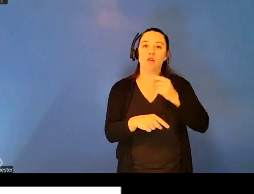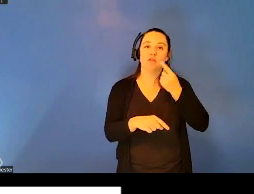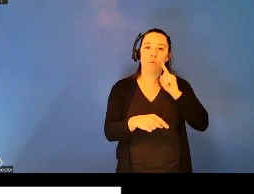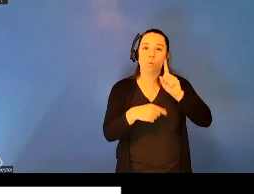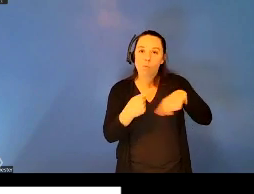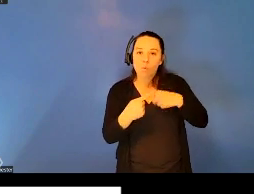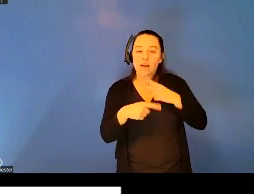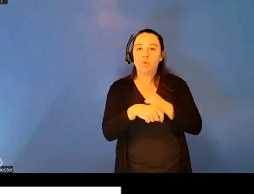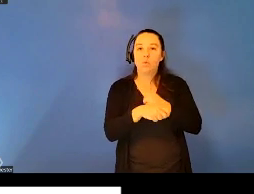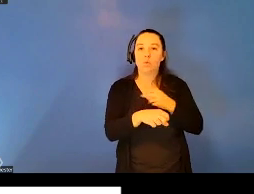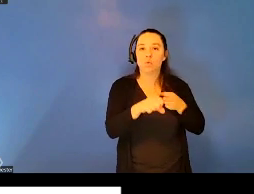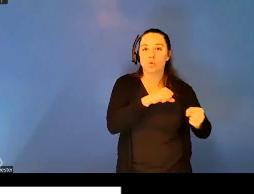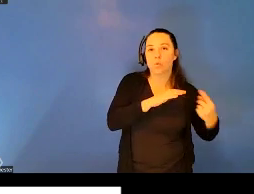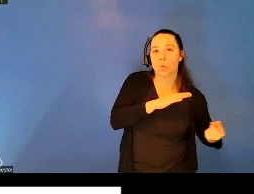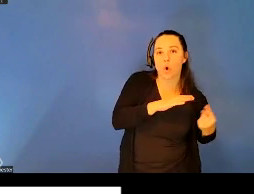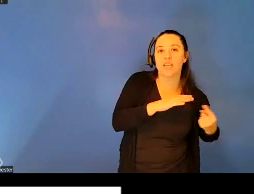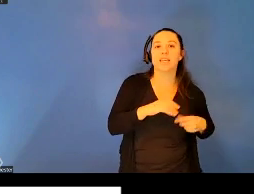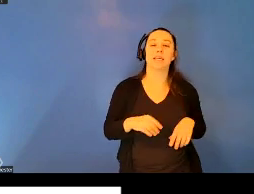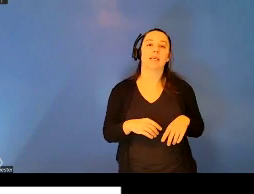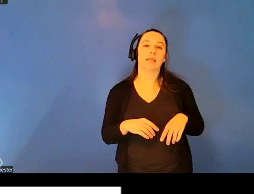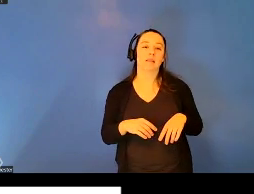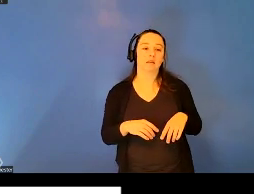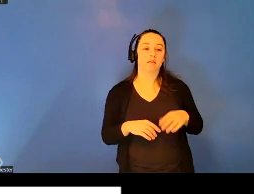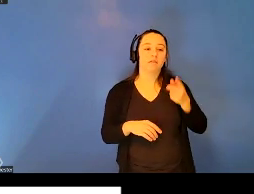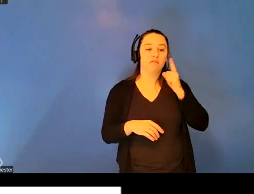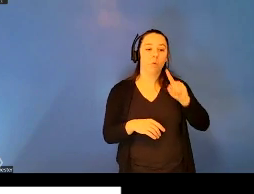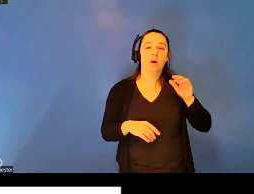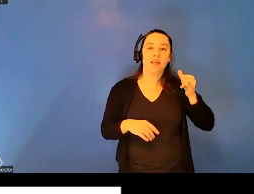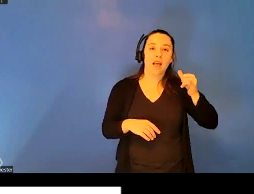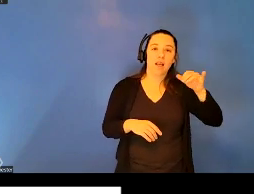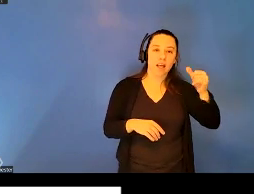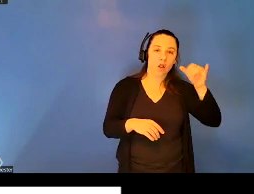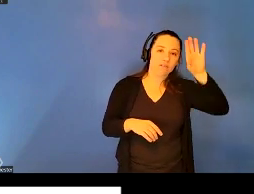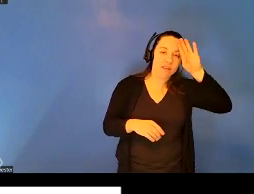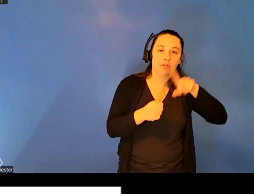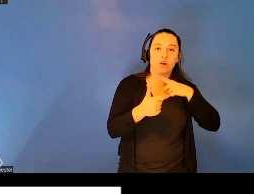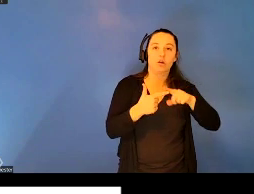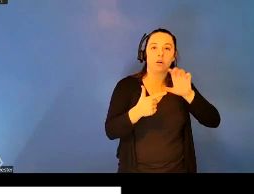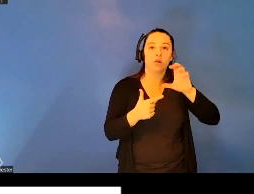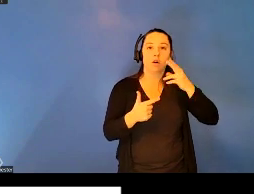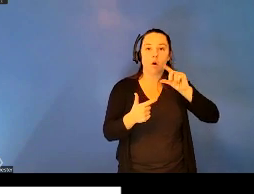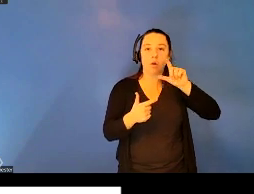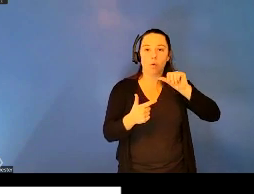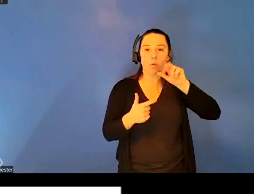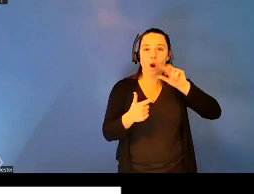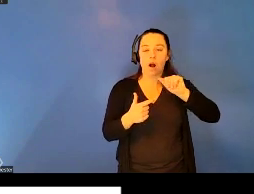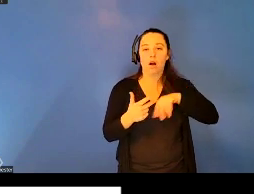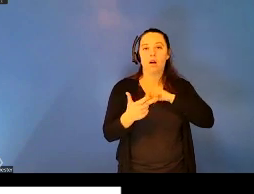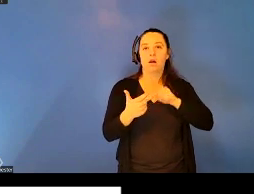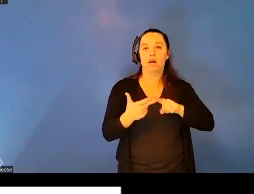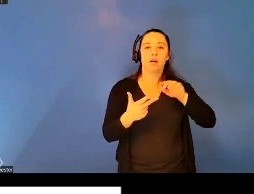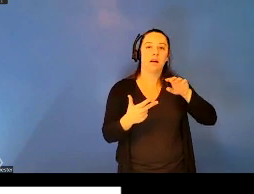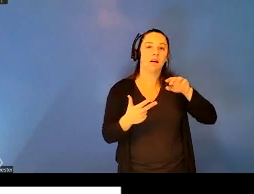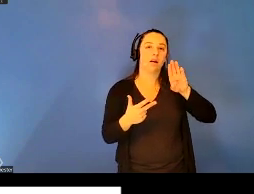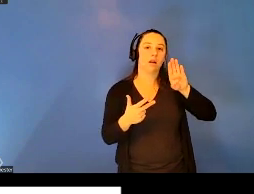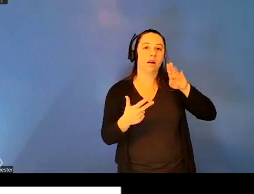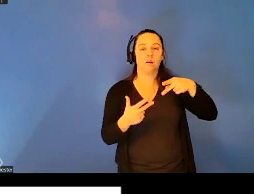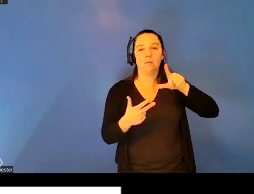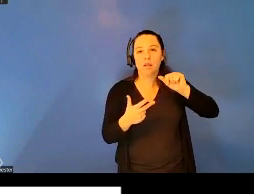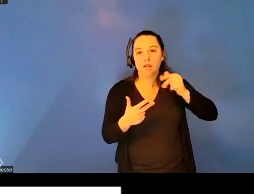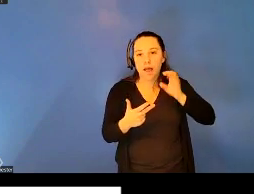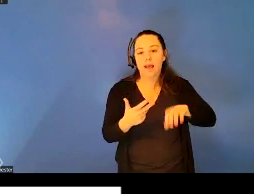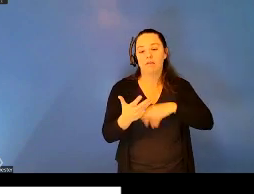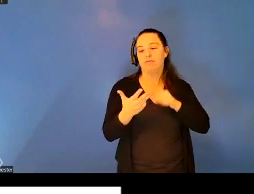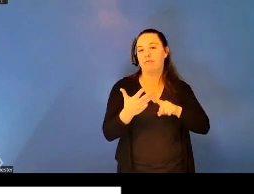of plague, cholera, and yellow fever, as well as later, um, typhus and several other diseases. In